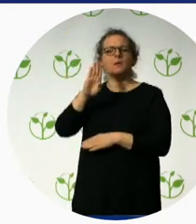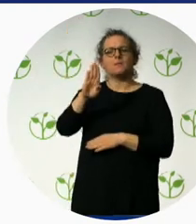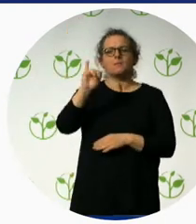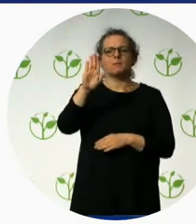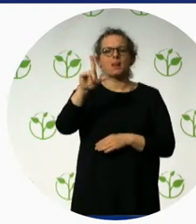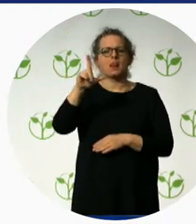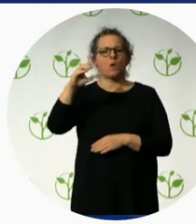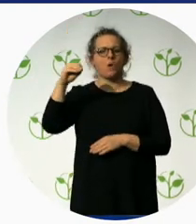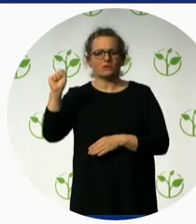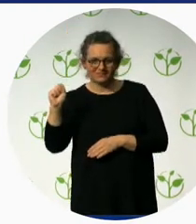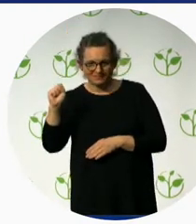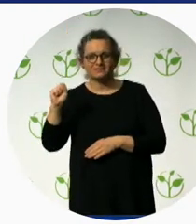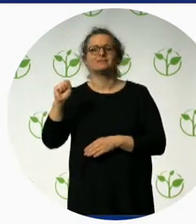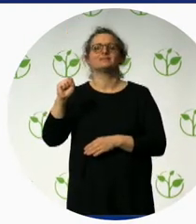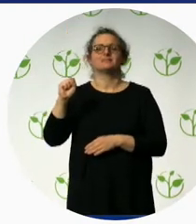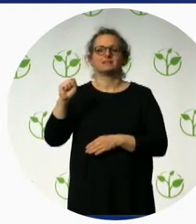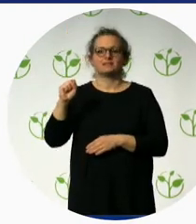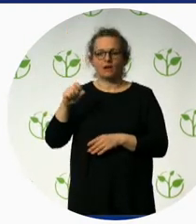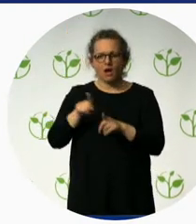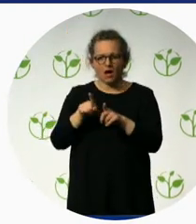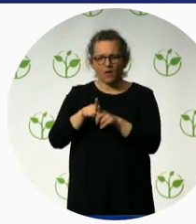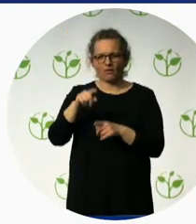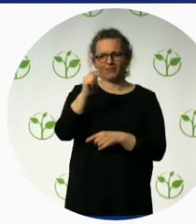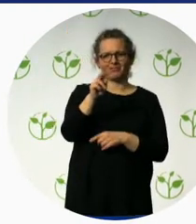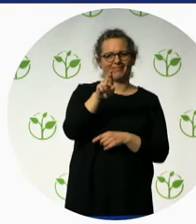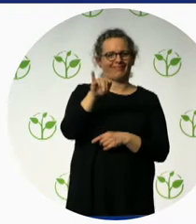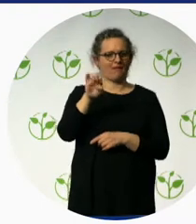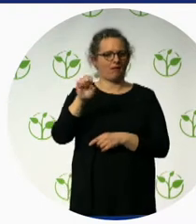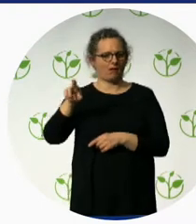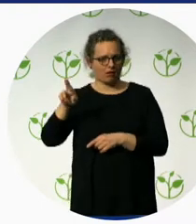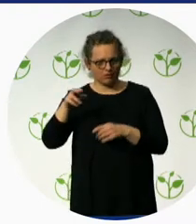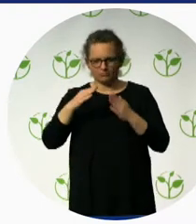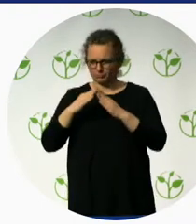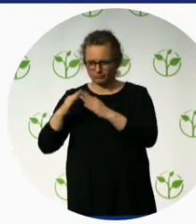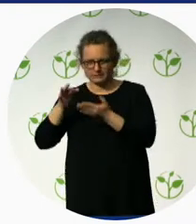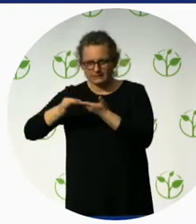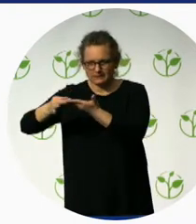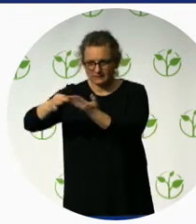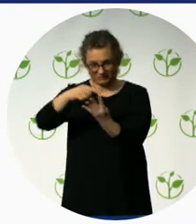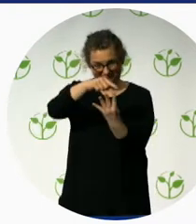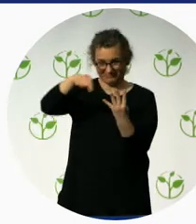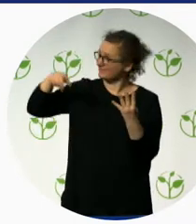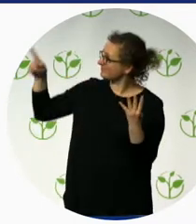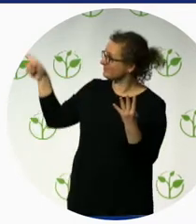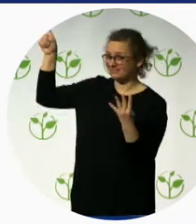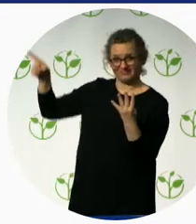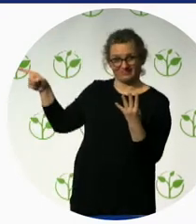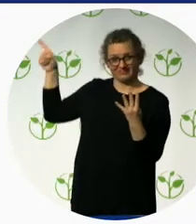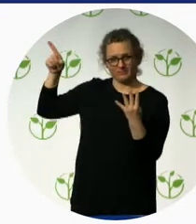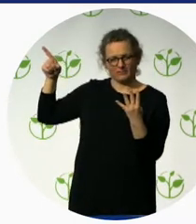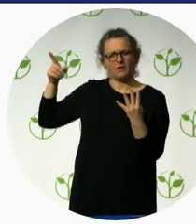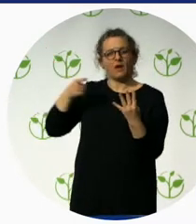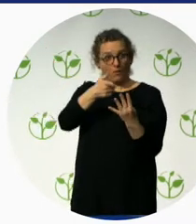In each of these four areas, we wanted to do a pilot,